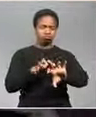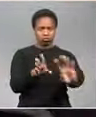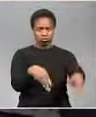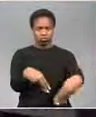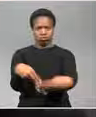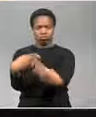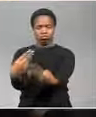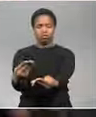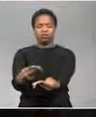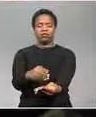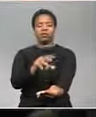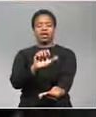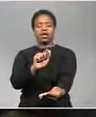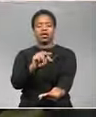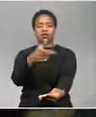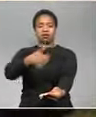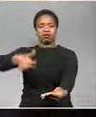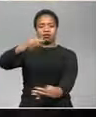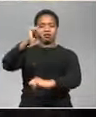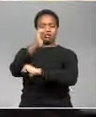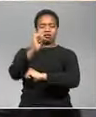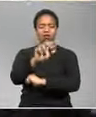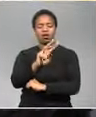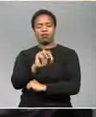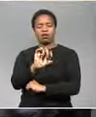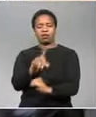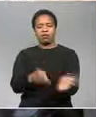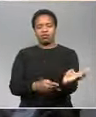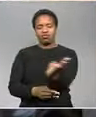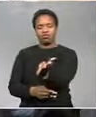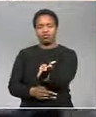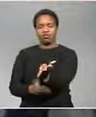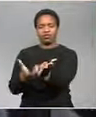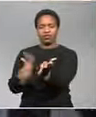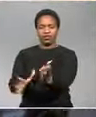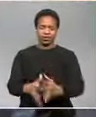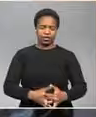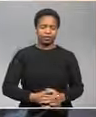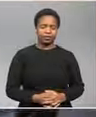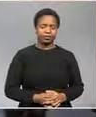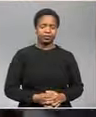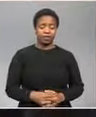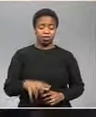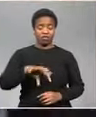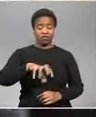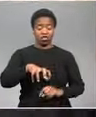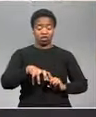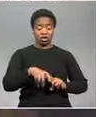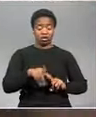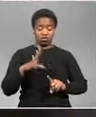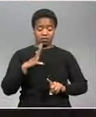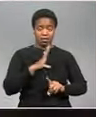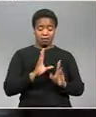at the party's provincial headquarters provincial executive committee